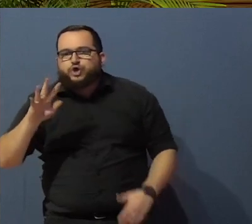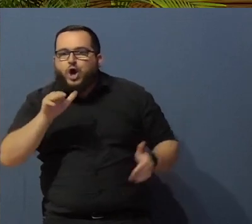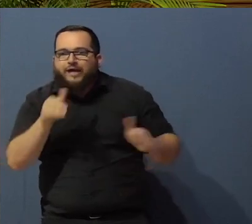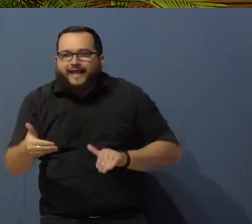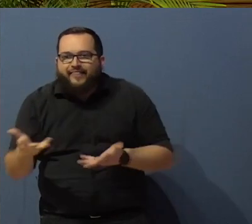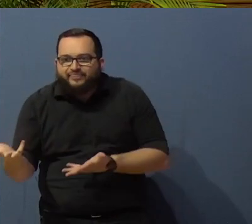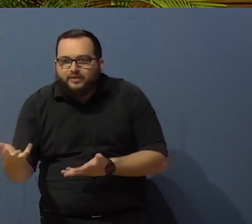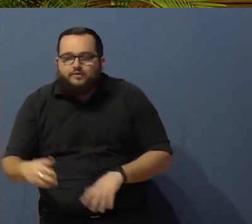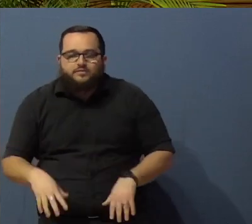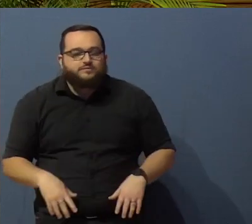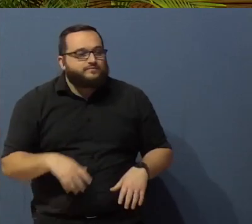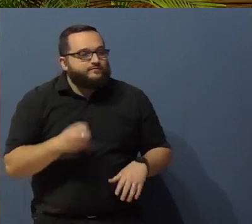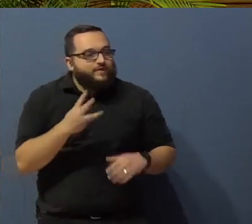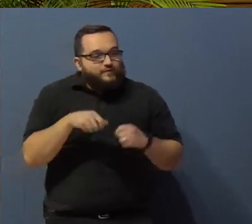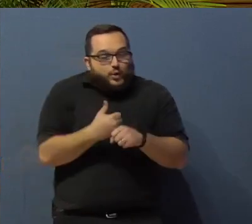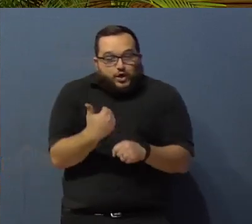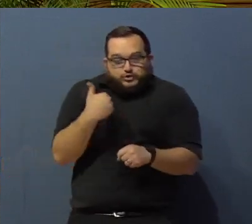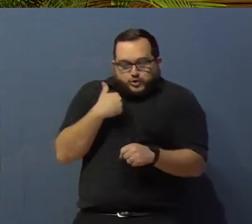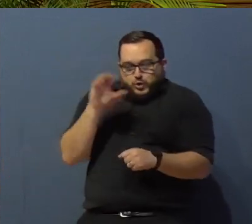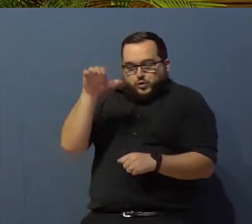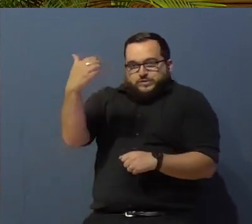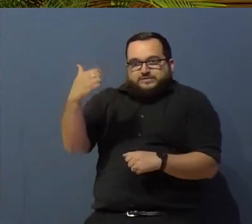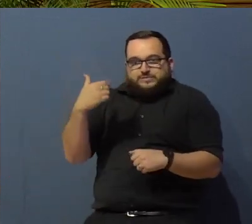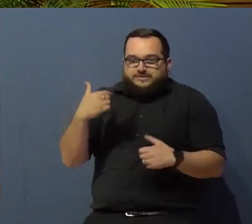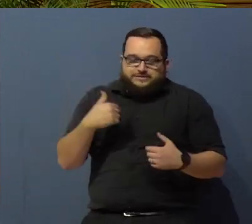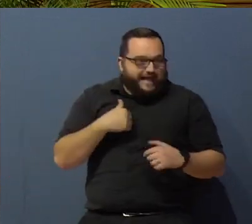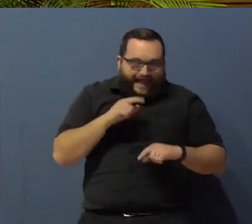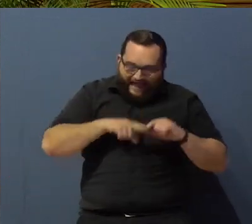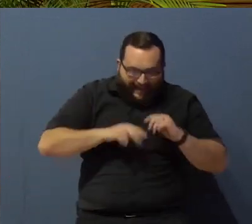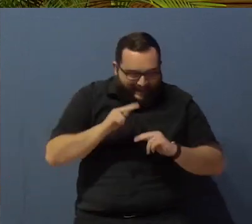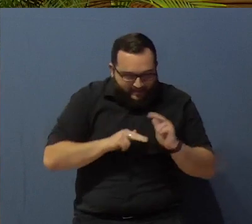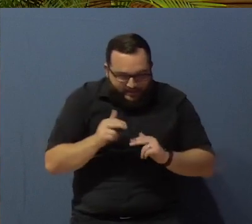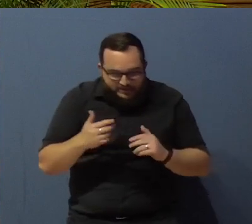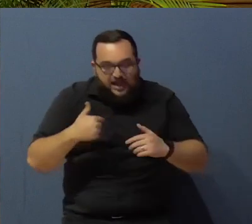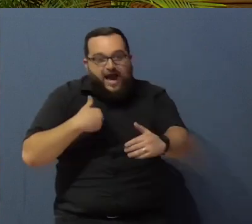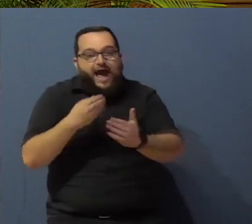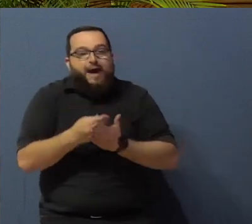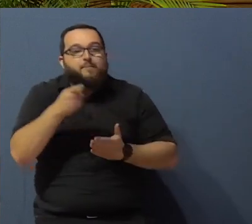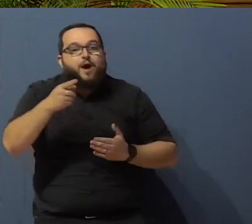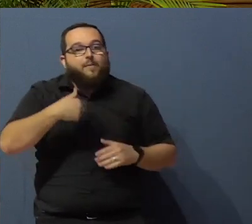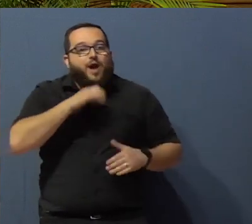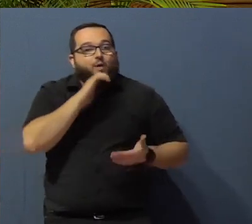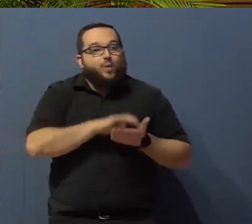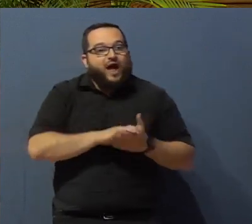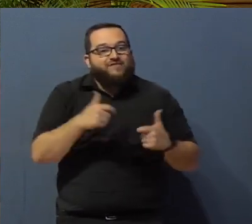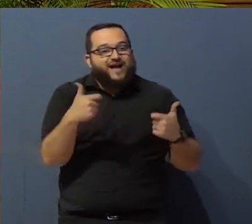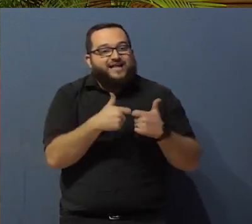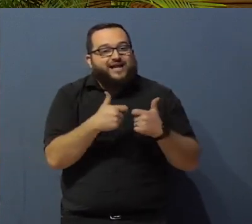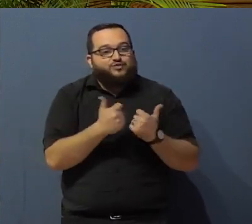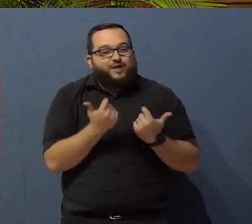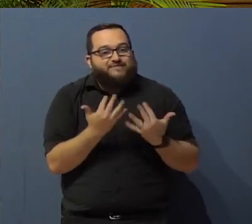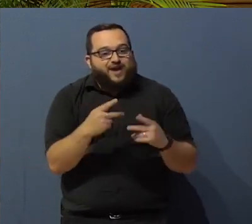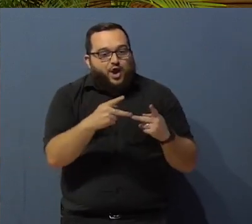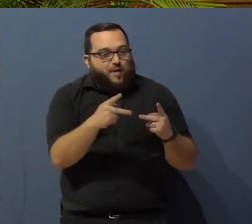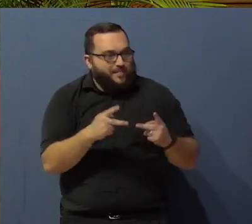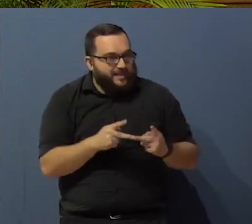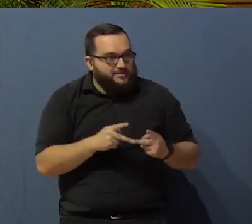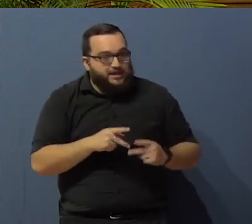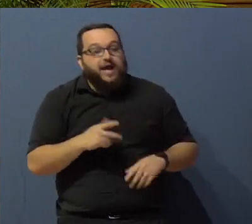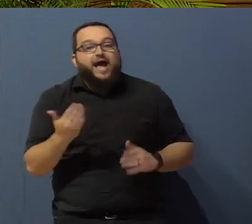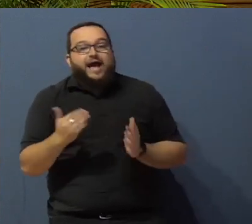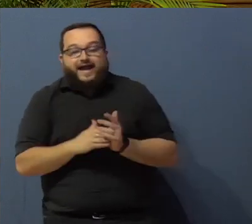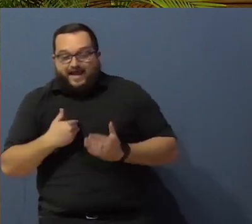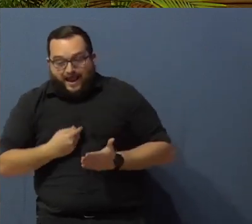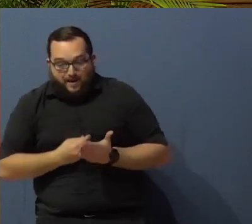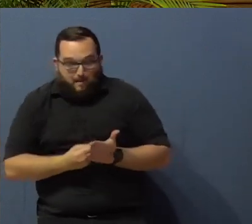came, being a horrible handyman, I got my wife an electrical fireplace. I had her put it together. I didn't want, again,